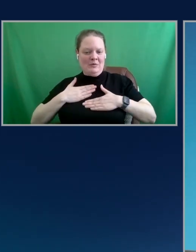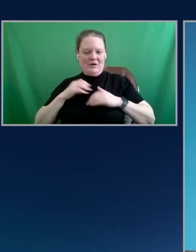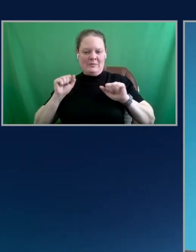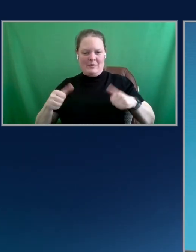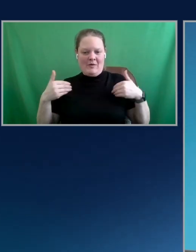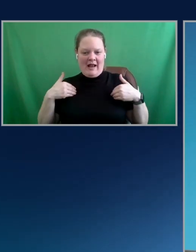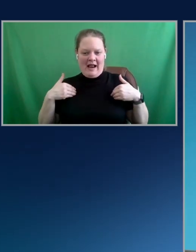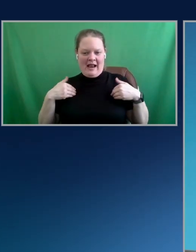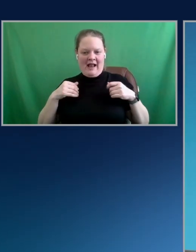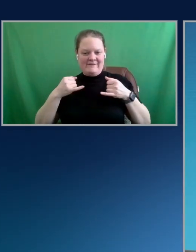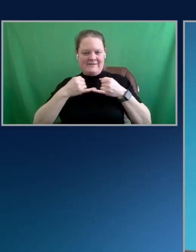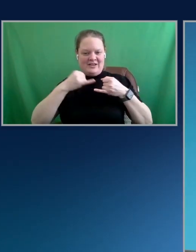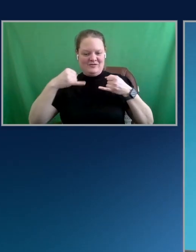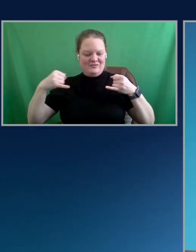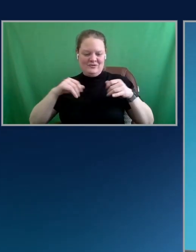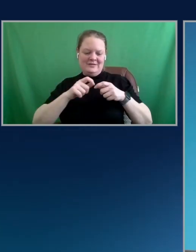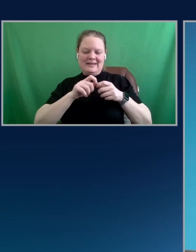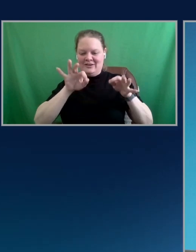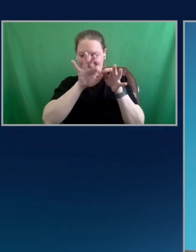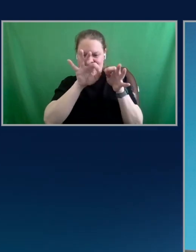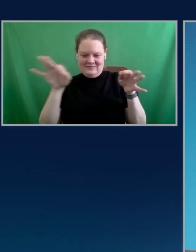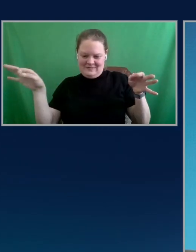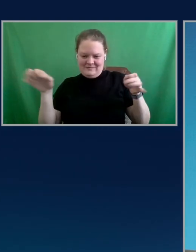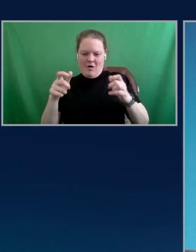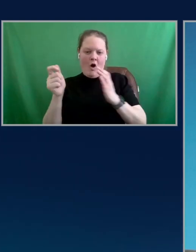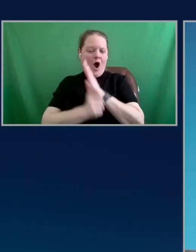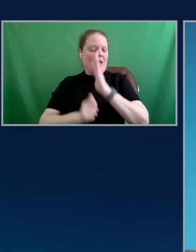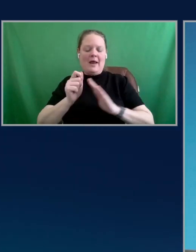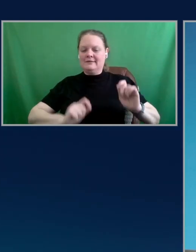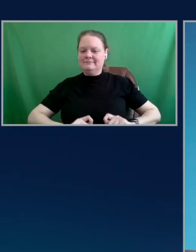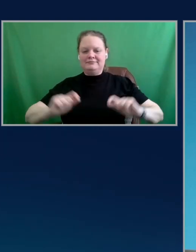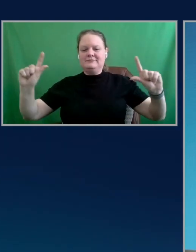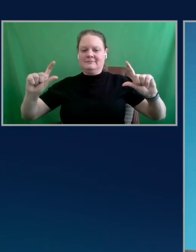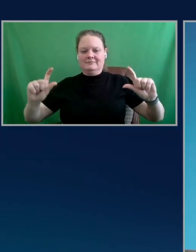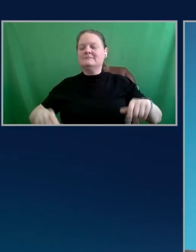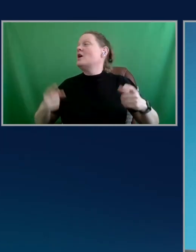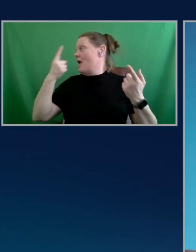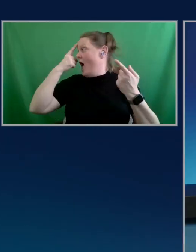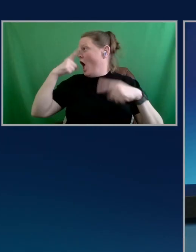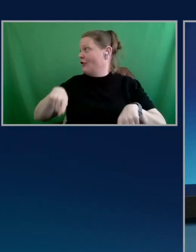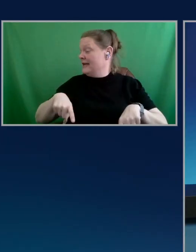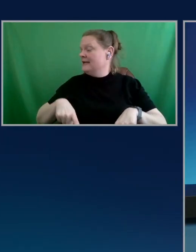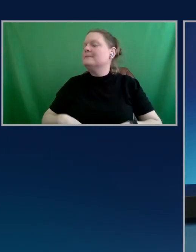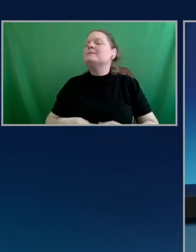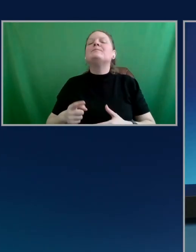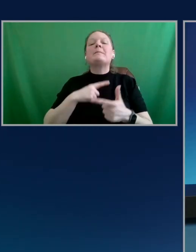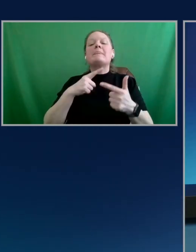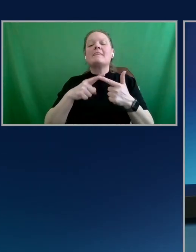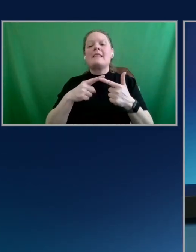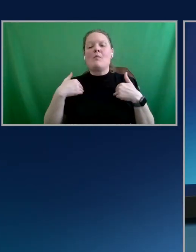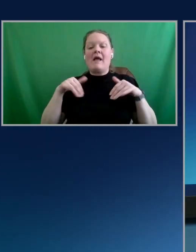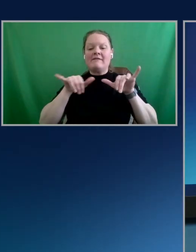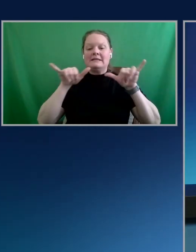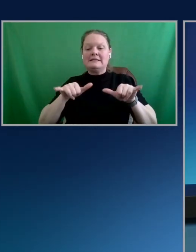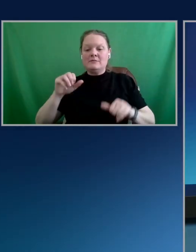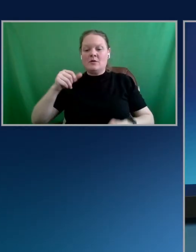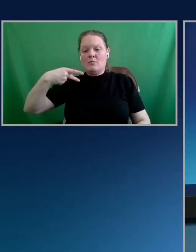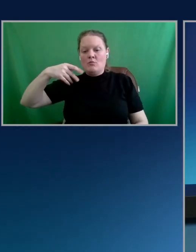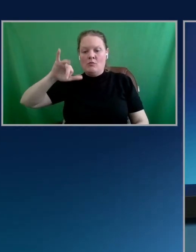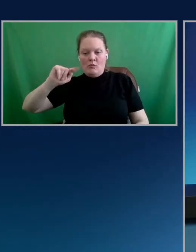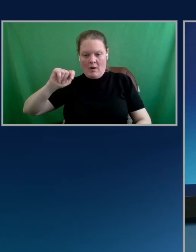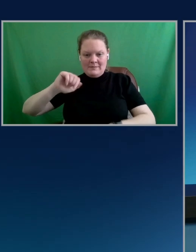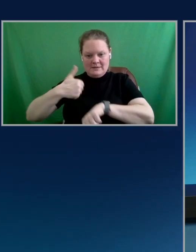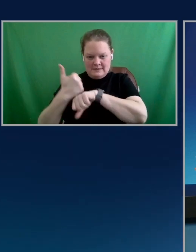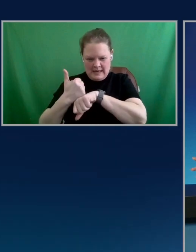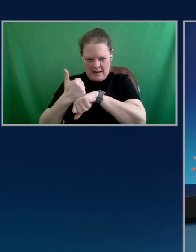automatically populated. Agreed. Agreed. And then we have the system prompt set up. And so it's actually like a